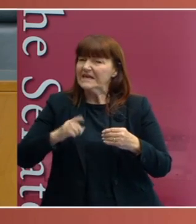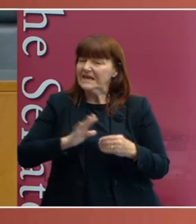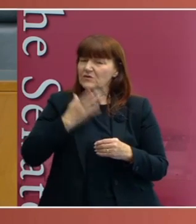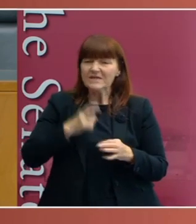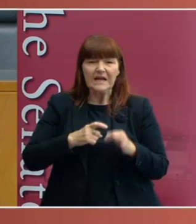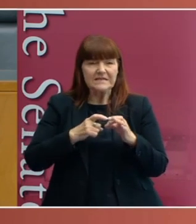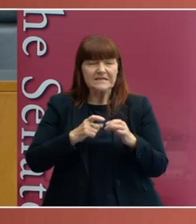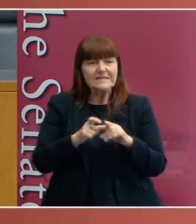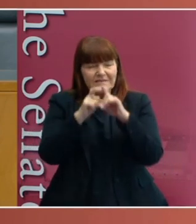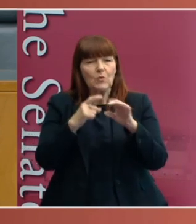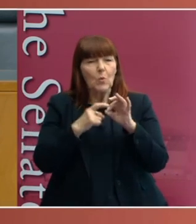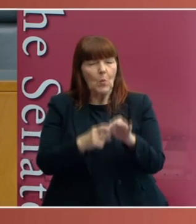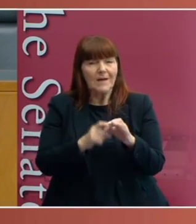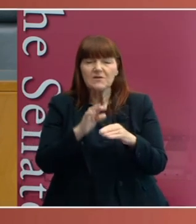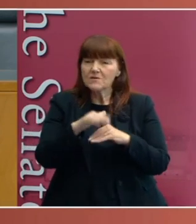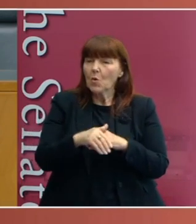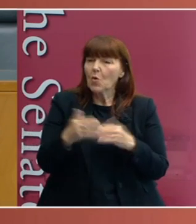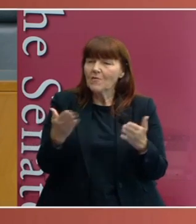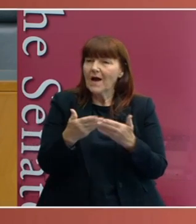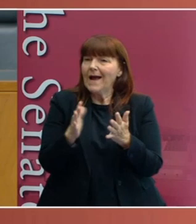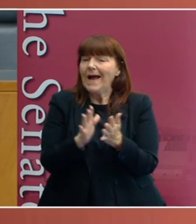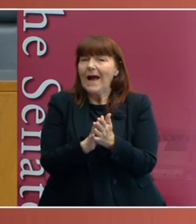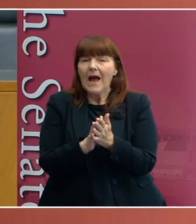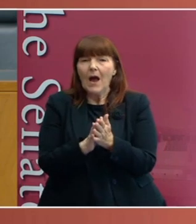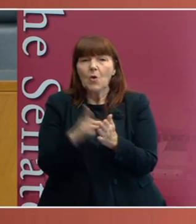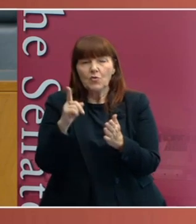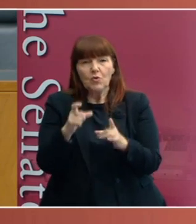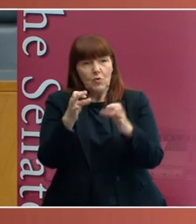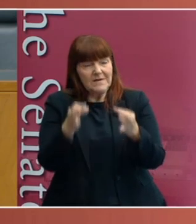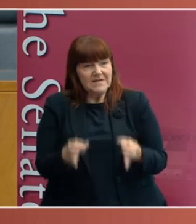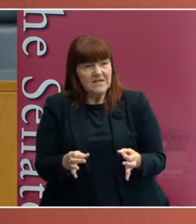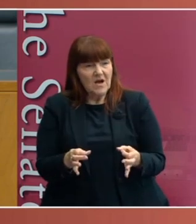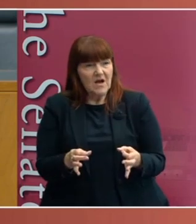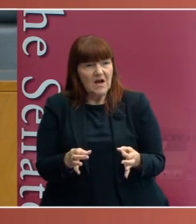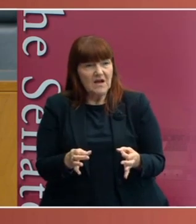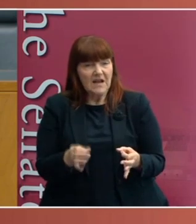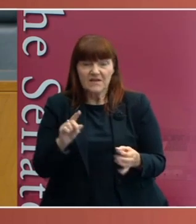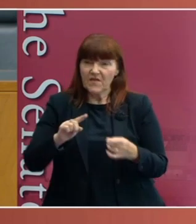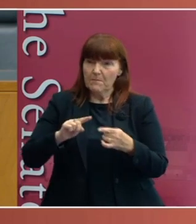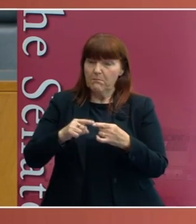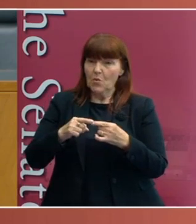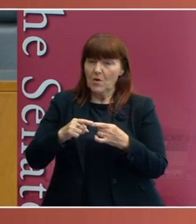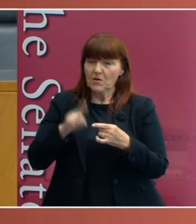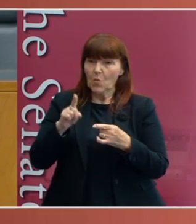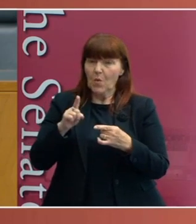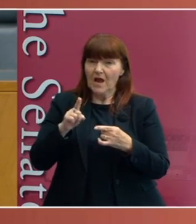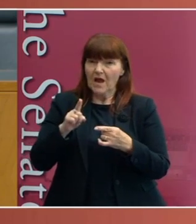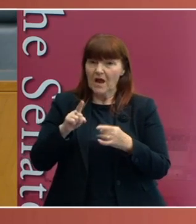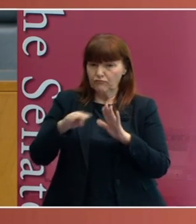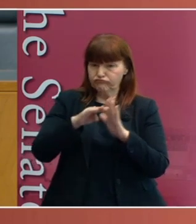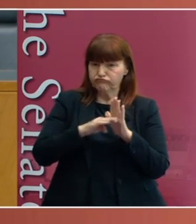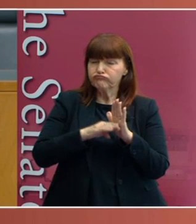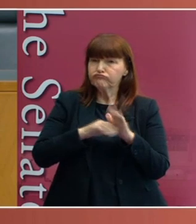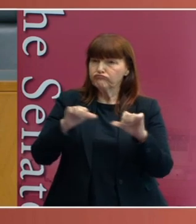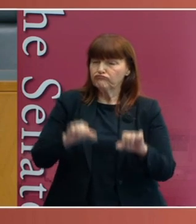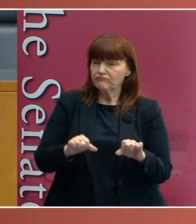about, you know, how do you decide, is it just simply at the point where the regulation was made? If you're